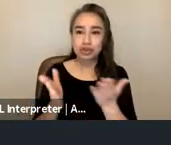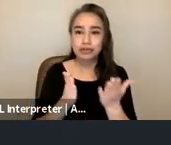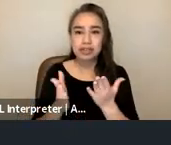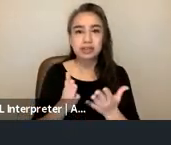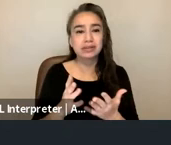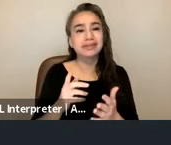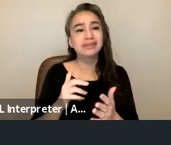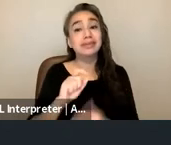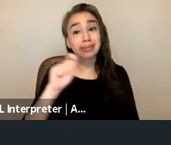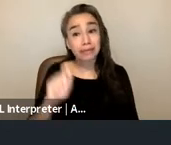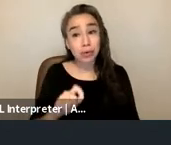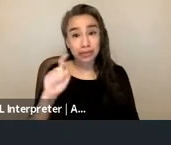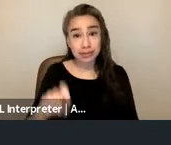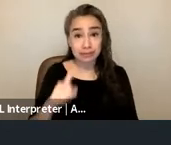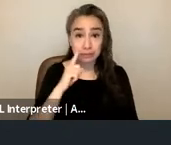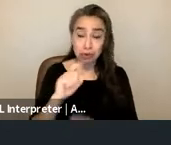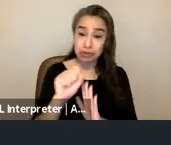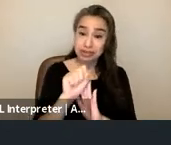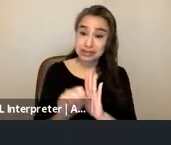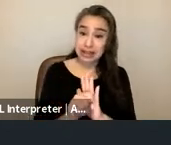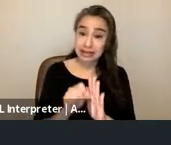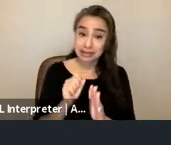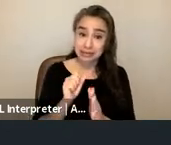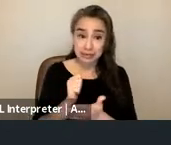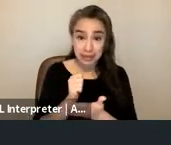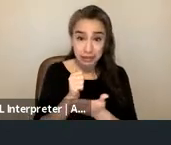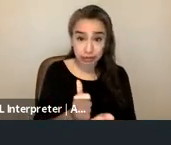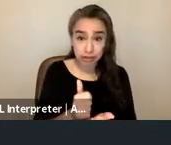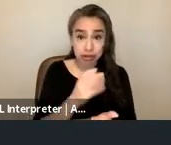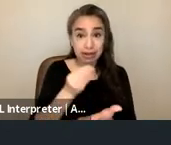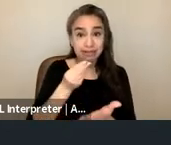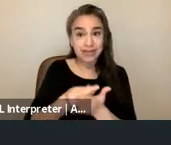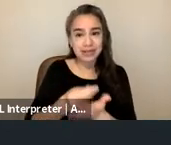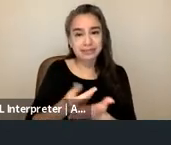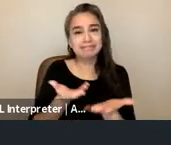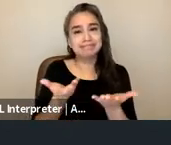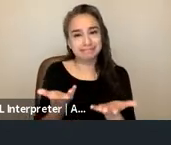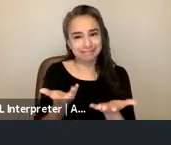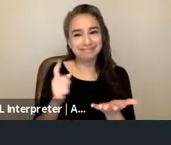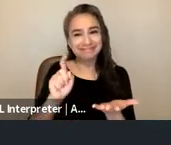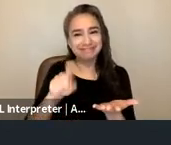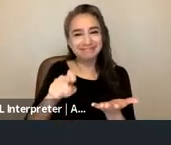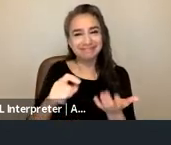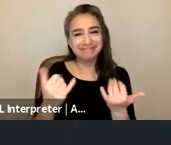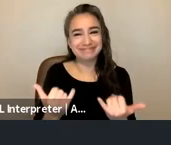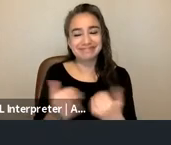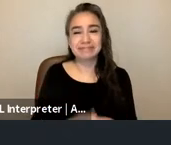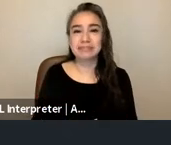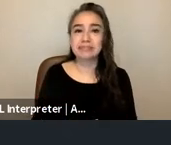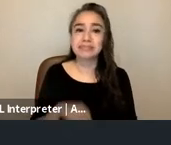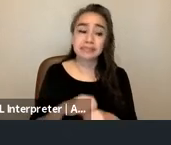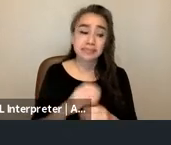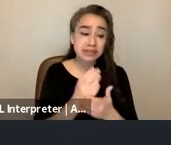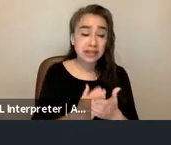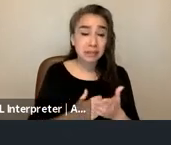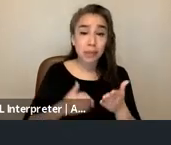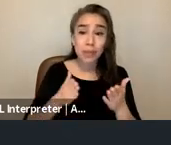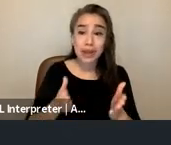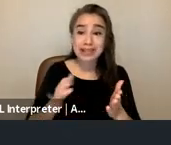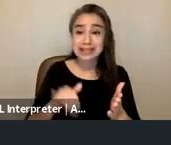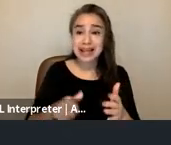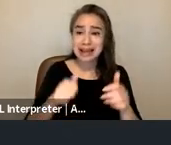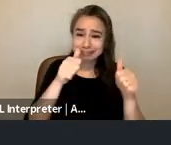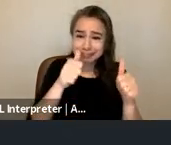intervention and funding also began right and that kind of in some ways deteriorated the